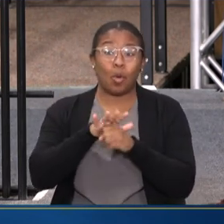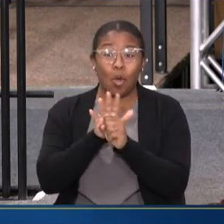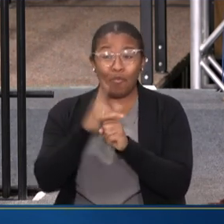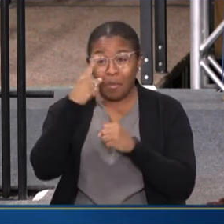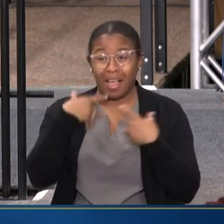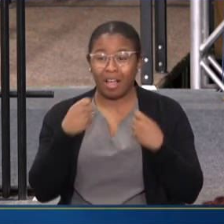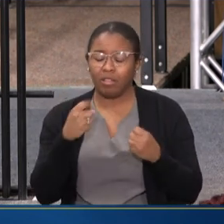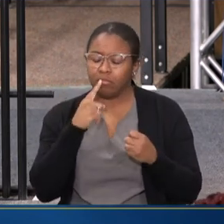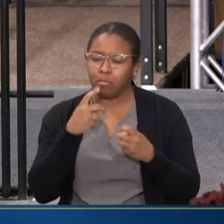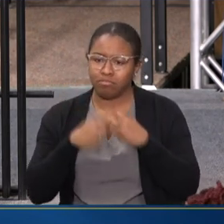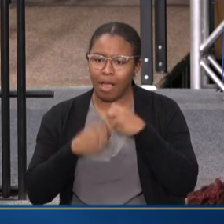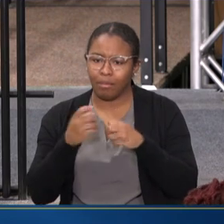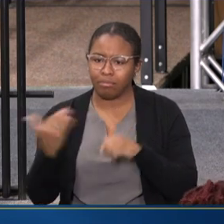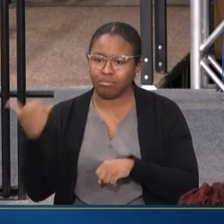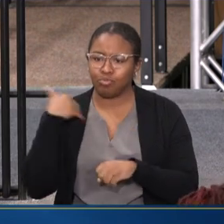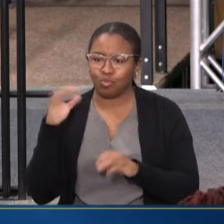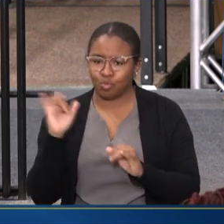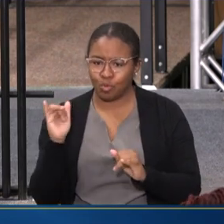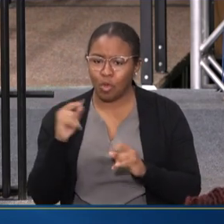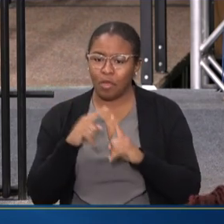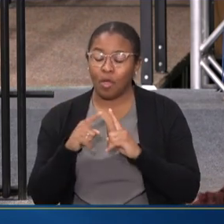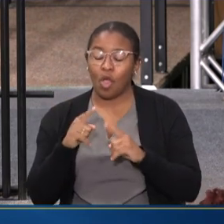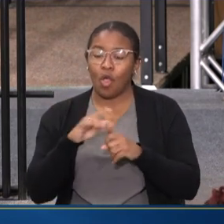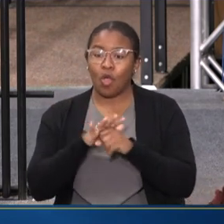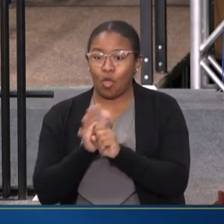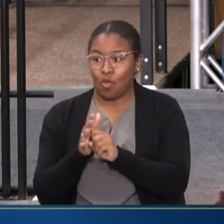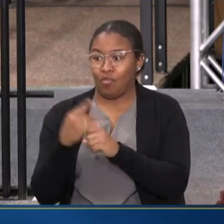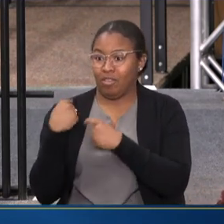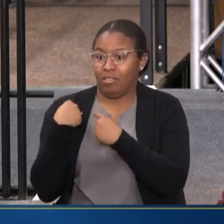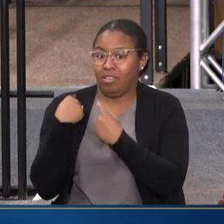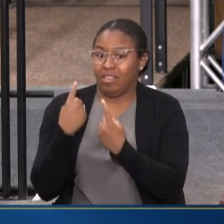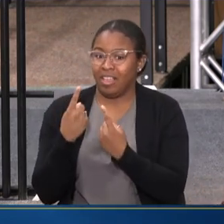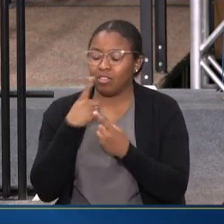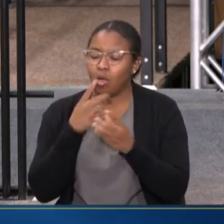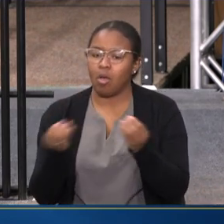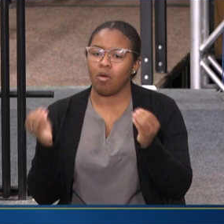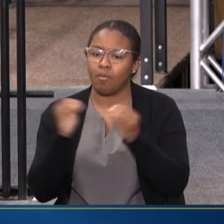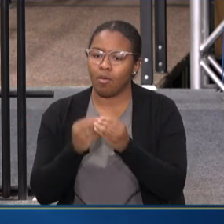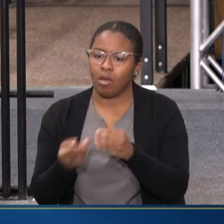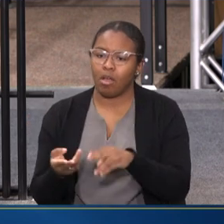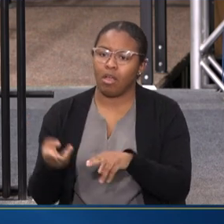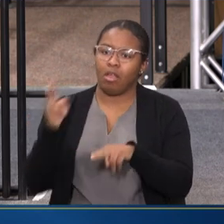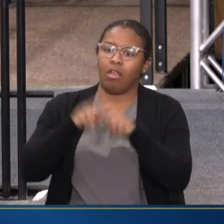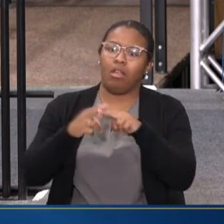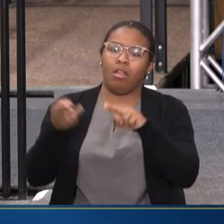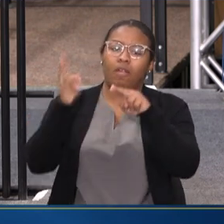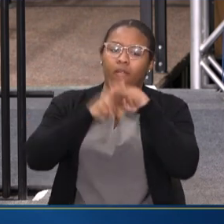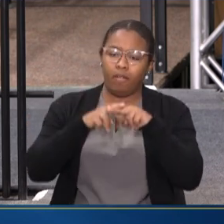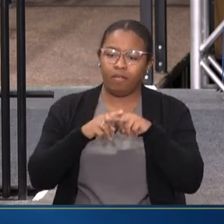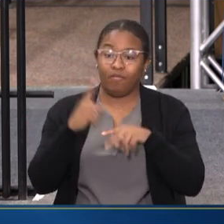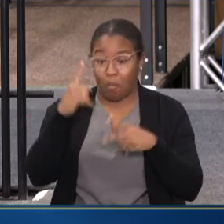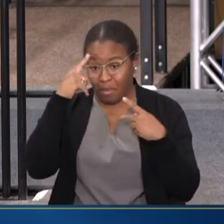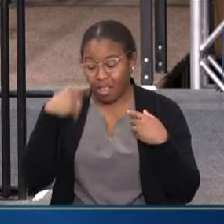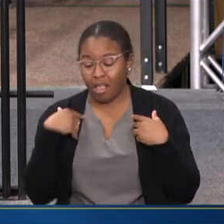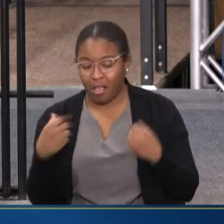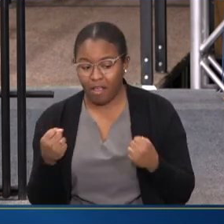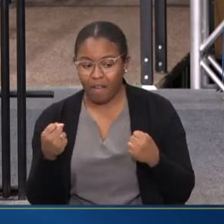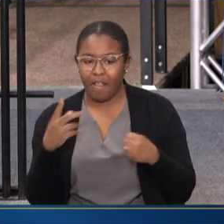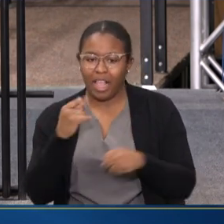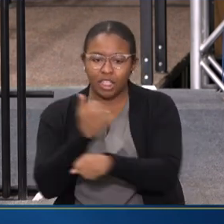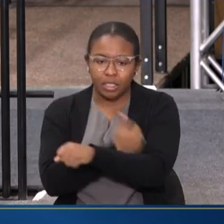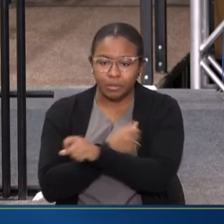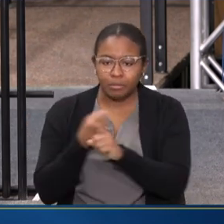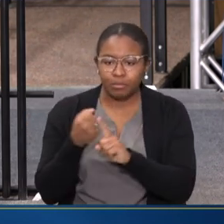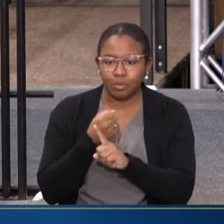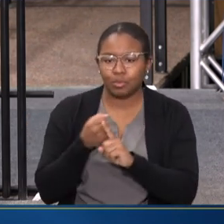BUT OVER THE LAST COUPLE OF YEARS WE'VE SEEN TREMENDOUS INCREASES, AND I WOULD SAY, IN MENTAL HEALTH AND SUBSTANCE